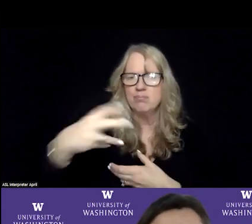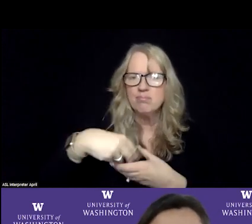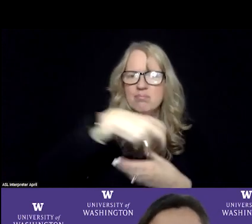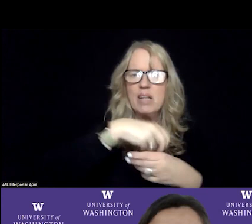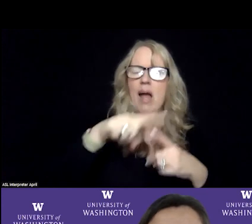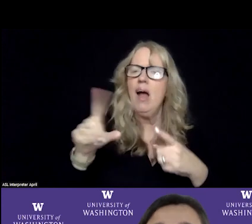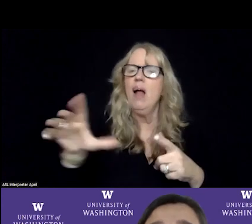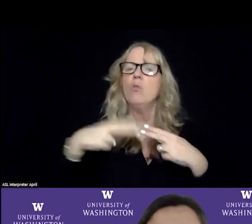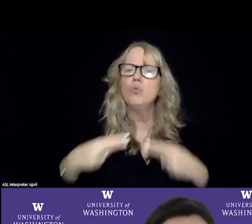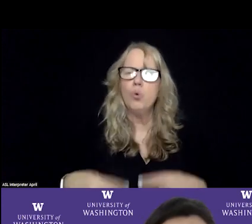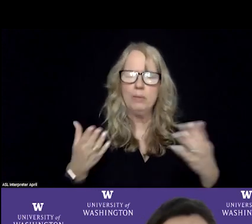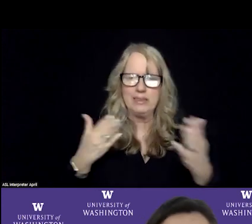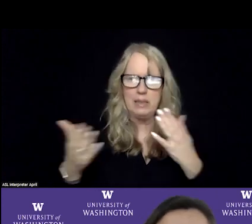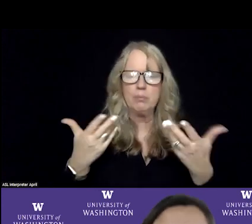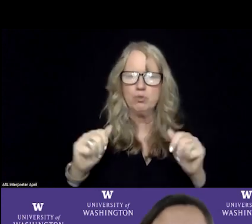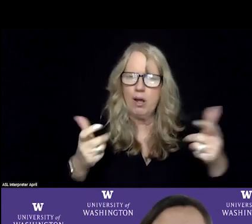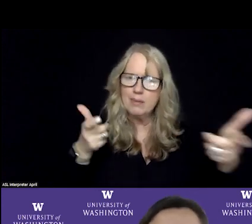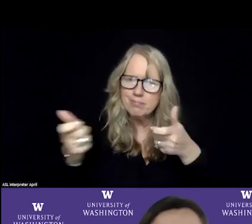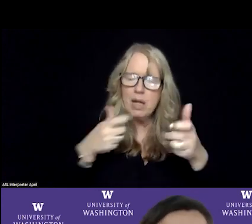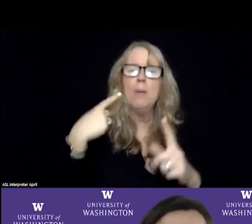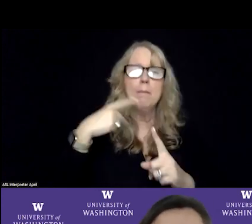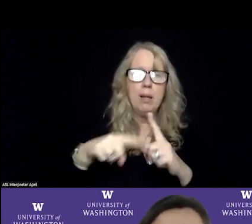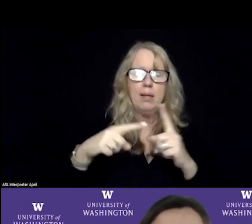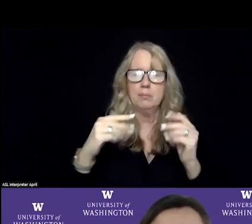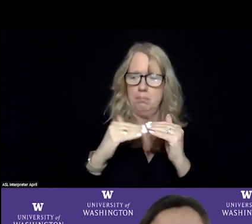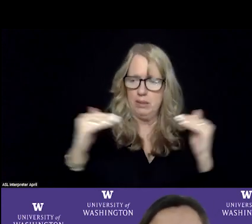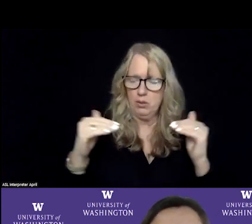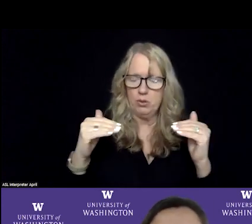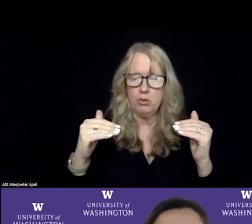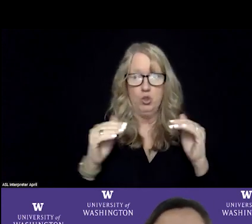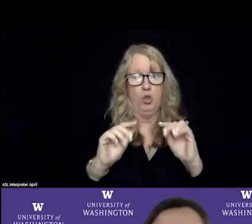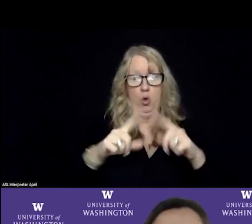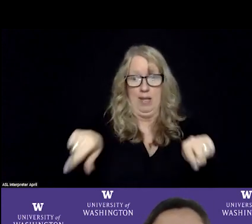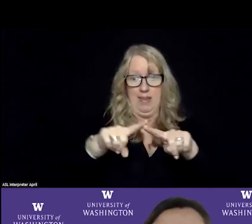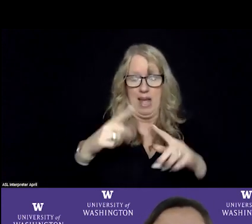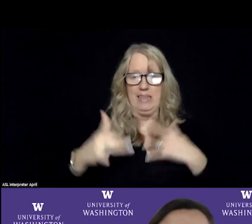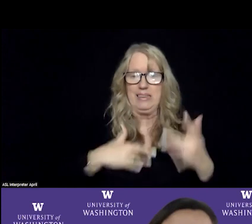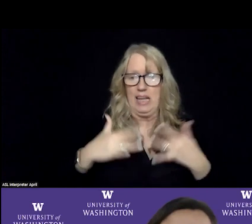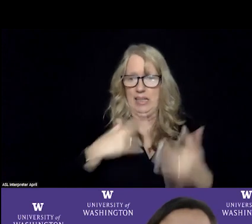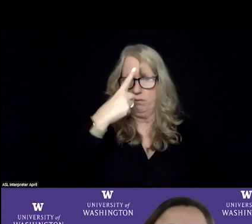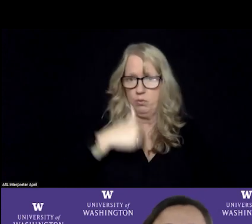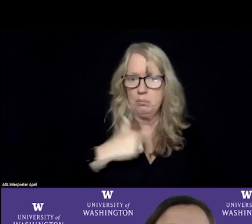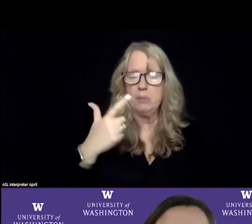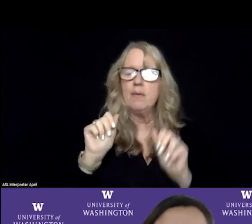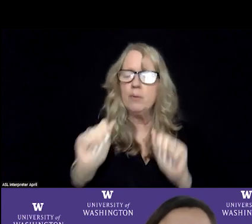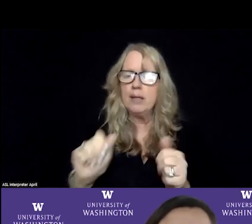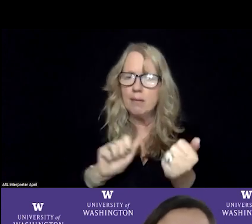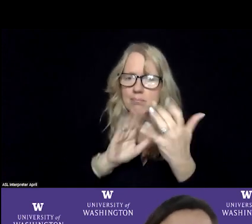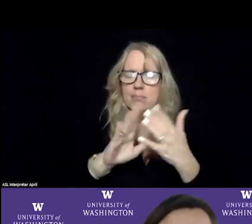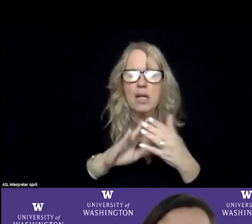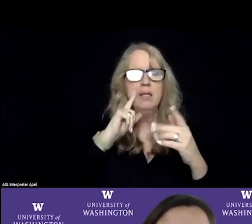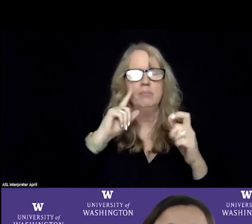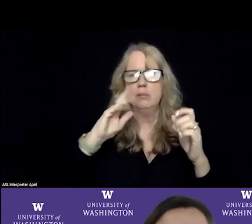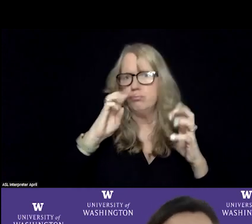professionals engaged in addition to peers. And what's exciting to me about that is that we have the potential to really also address complex medical